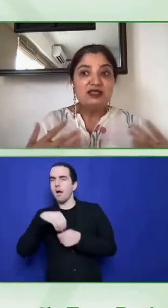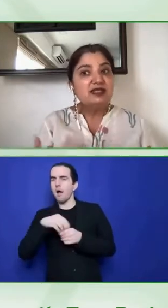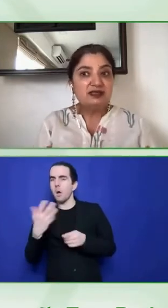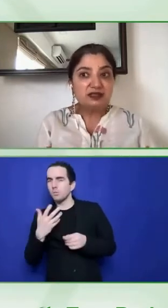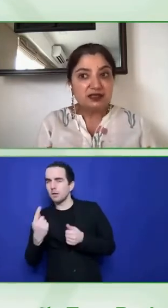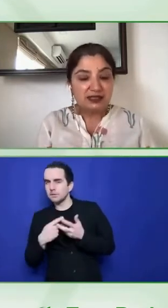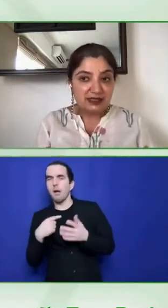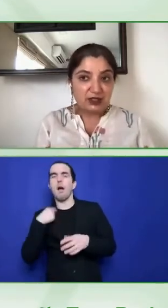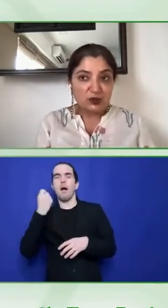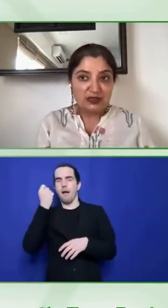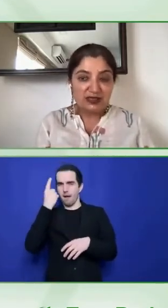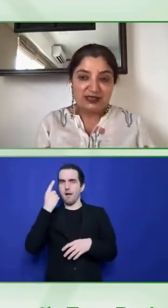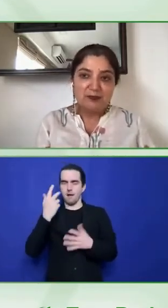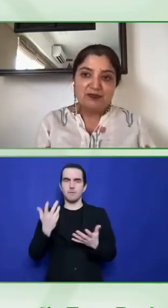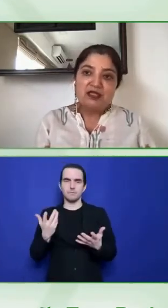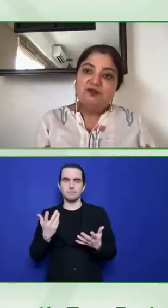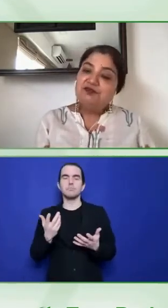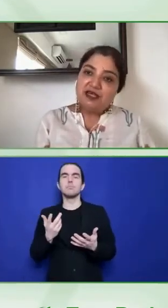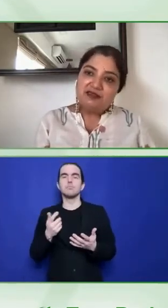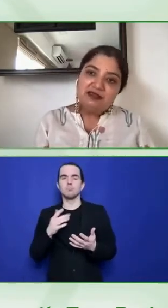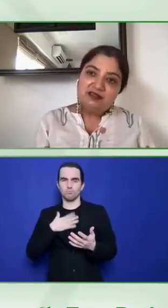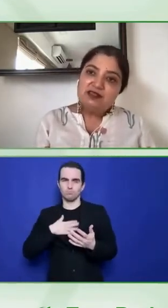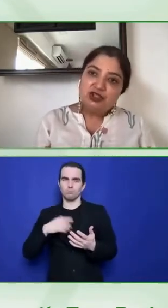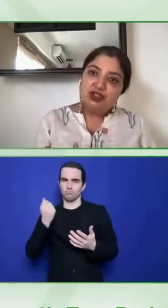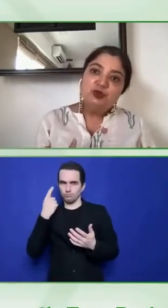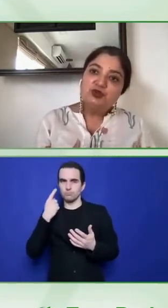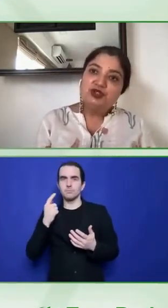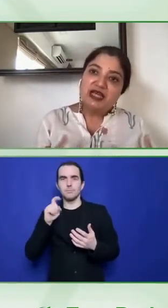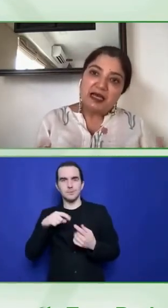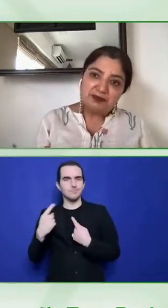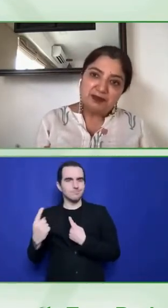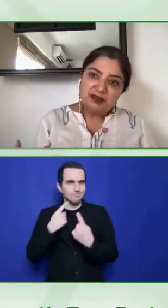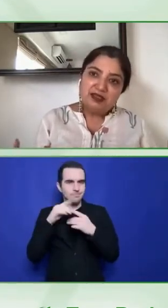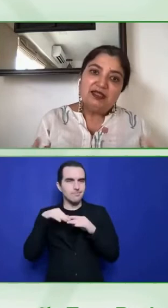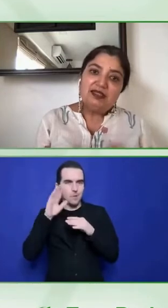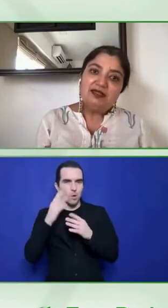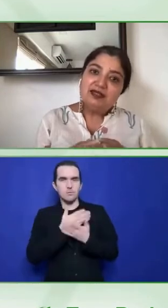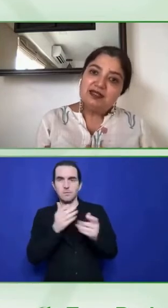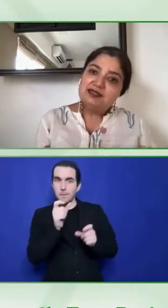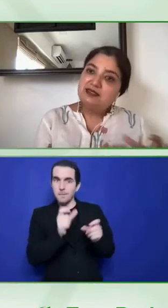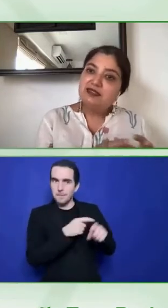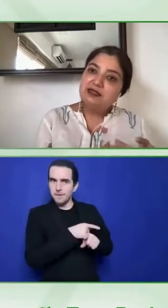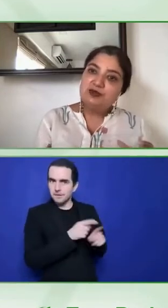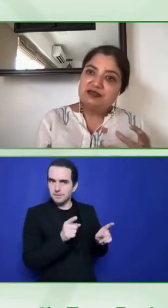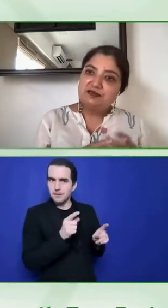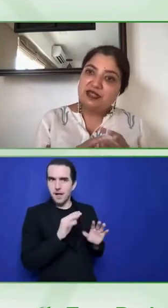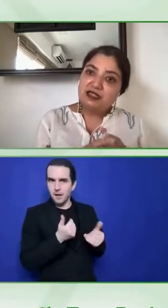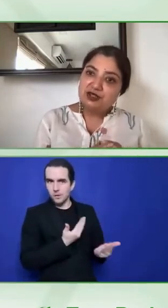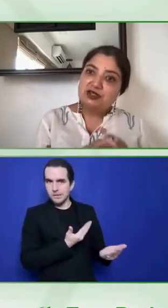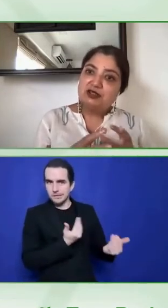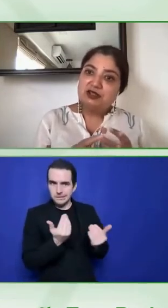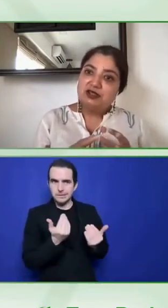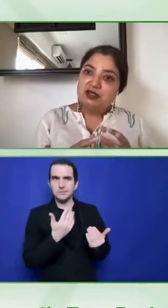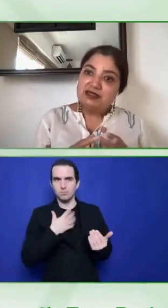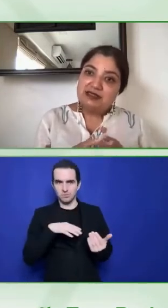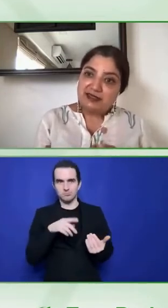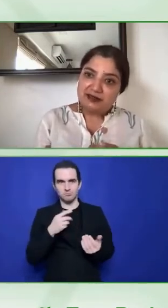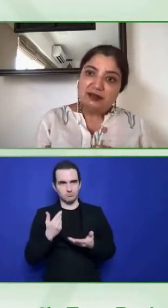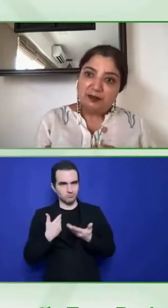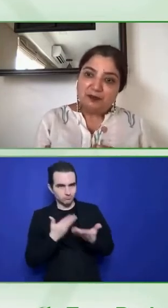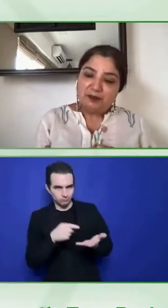as well as their internal stakeholders. We find that there is a huge gap in this inclusive culture